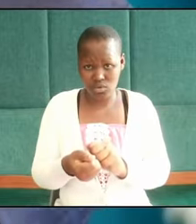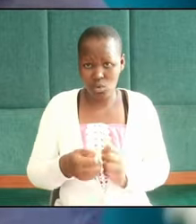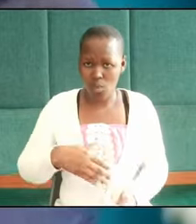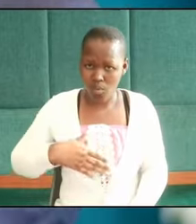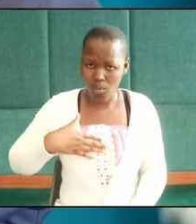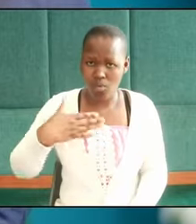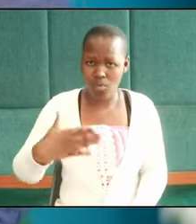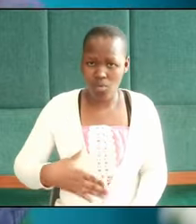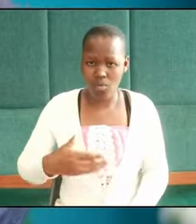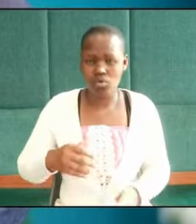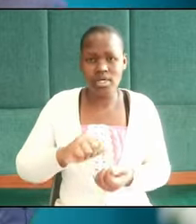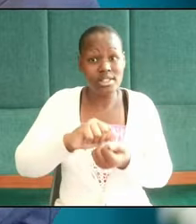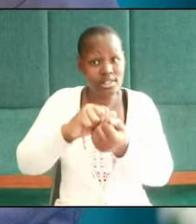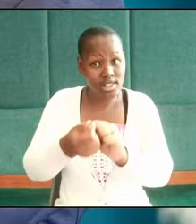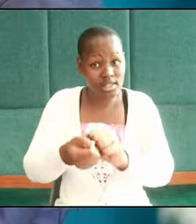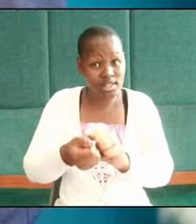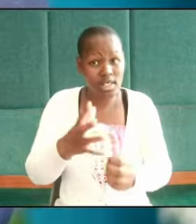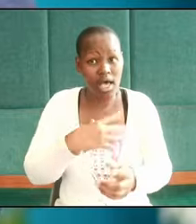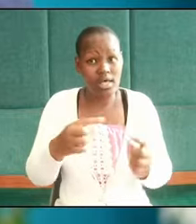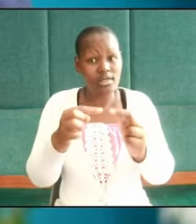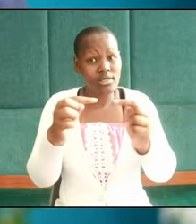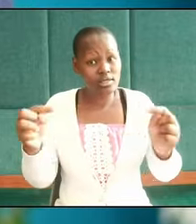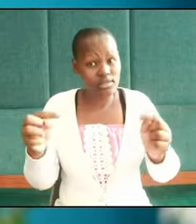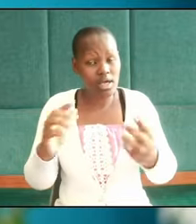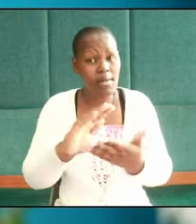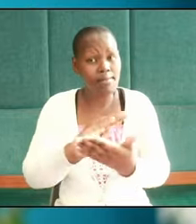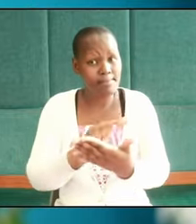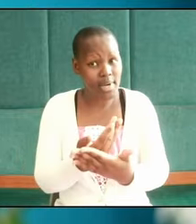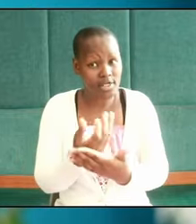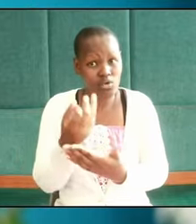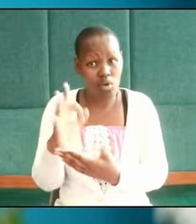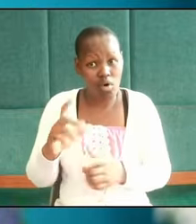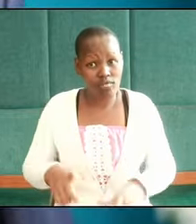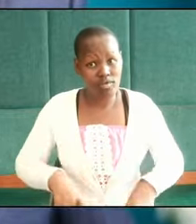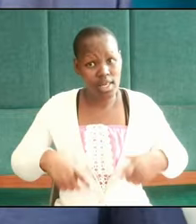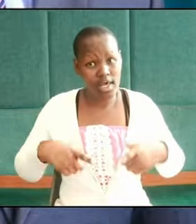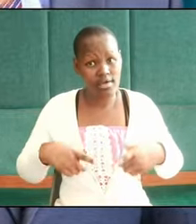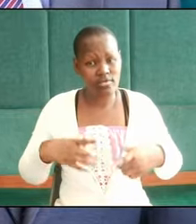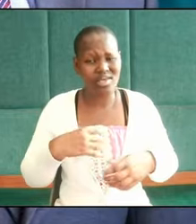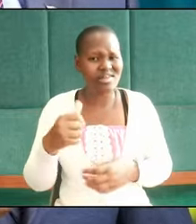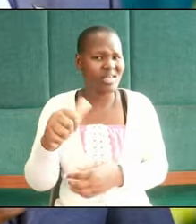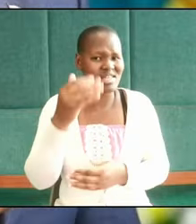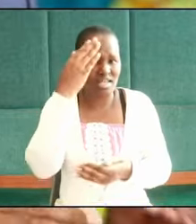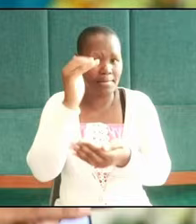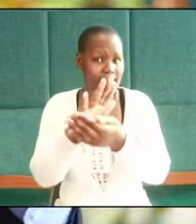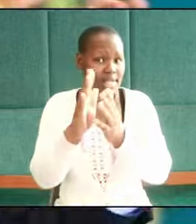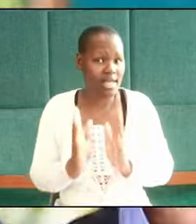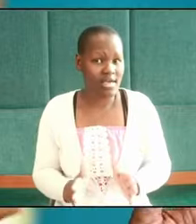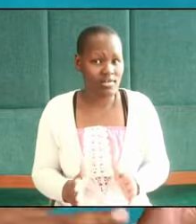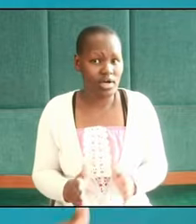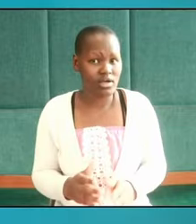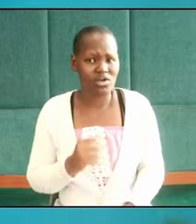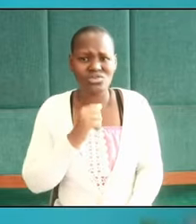changes and crises are part of life and any believer is